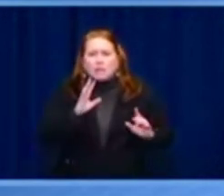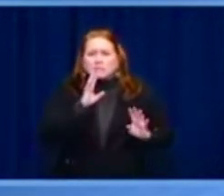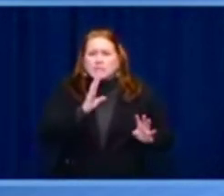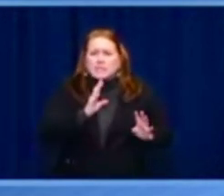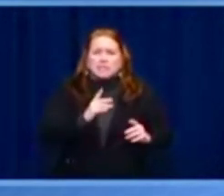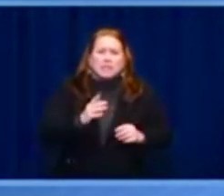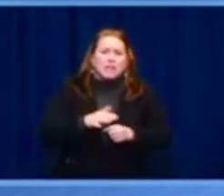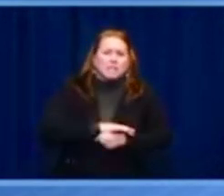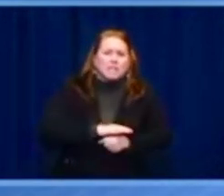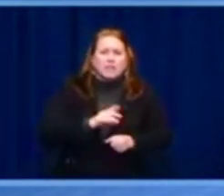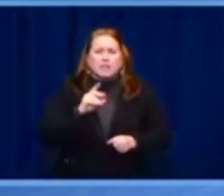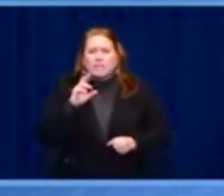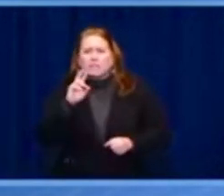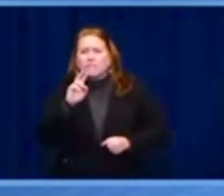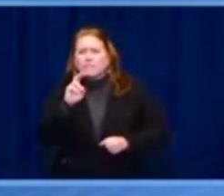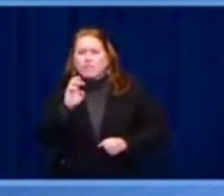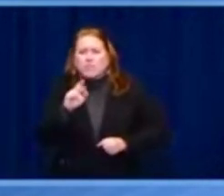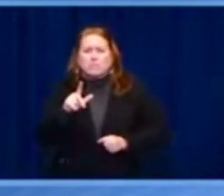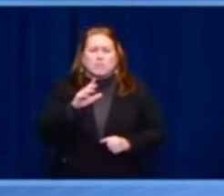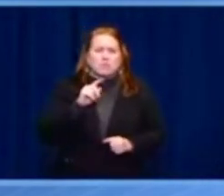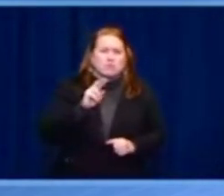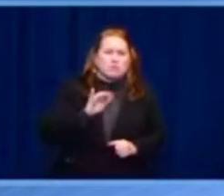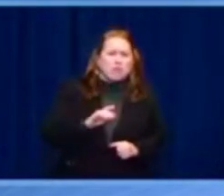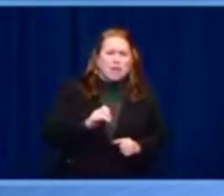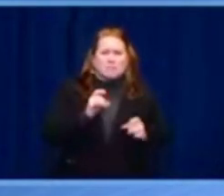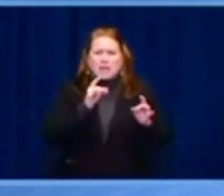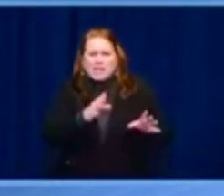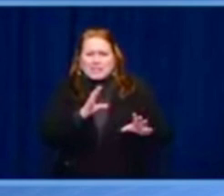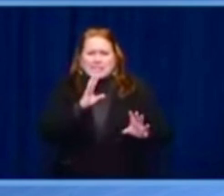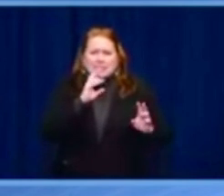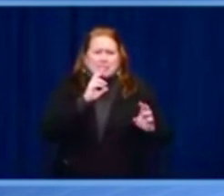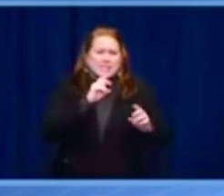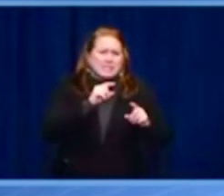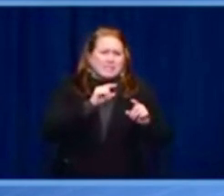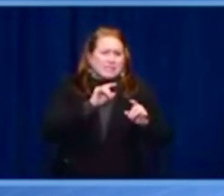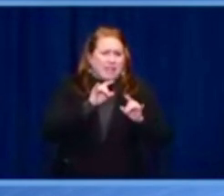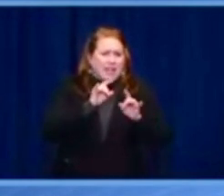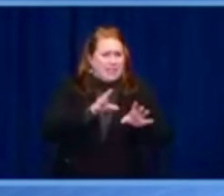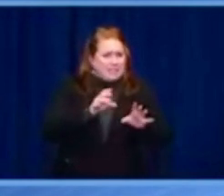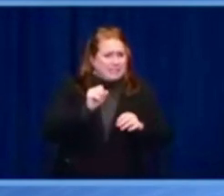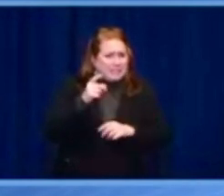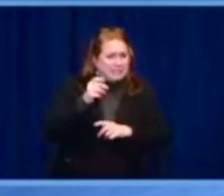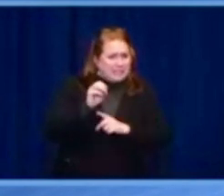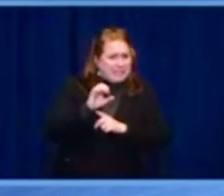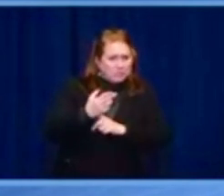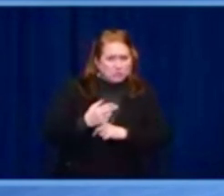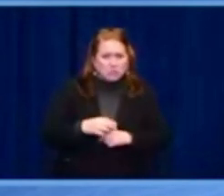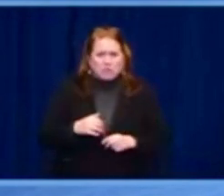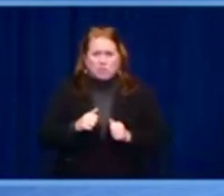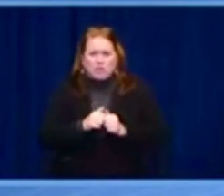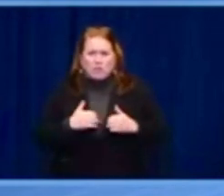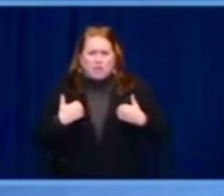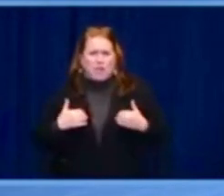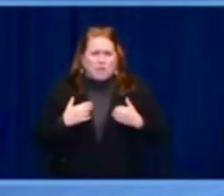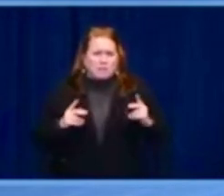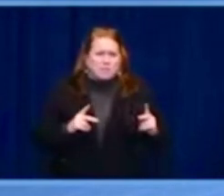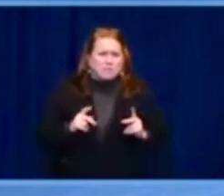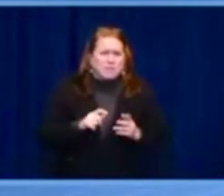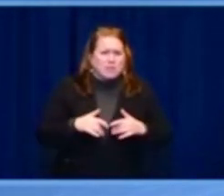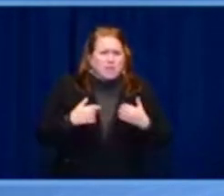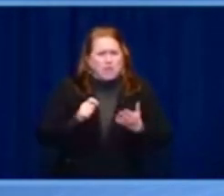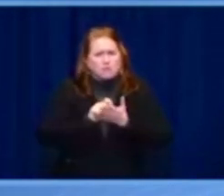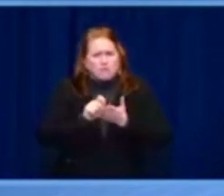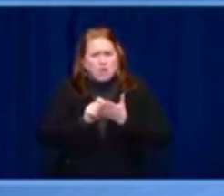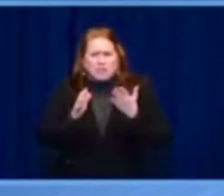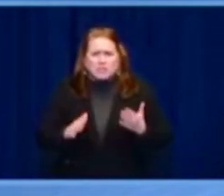Balkans. But we must do more and increase the accountability of social media platforms. Their business